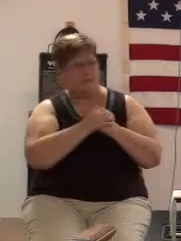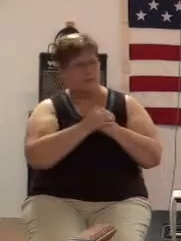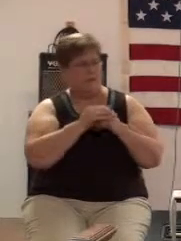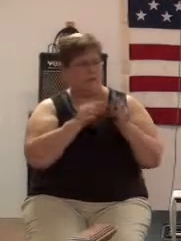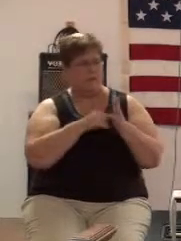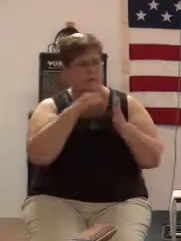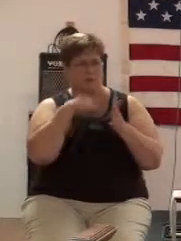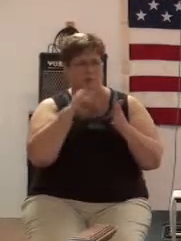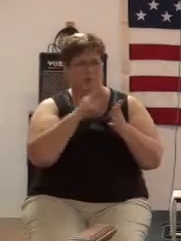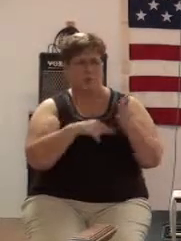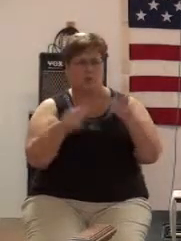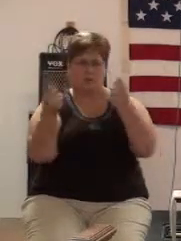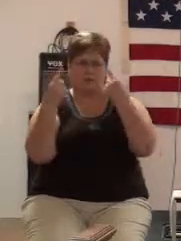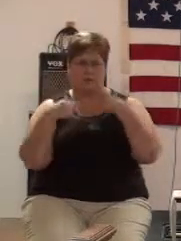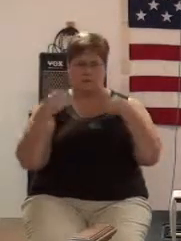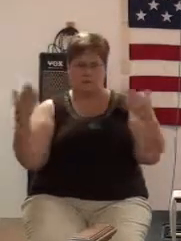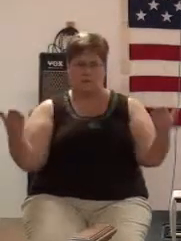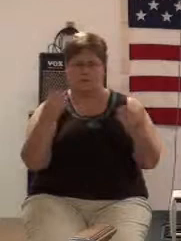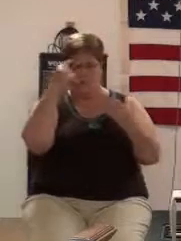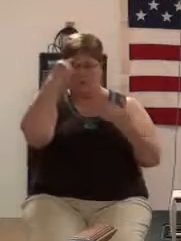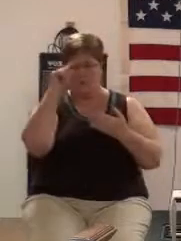this is what I'll come here for